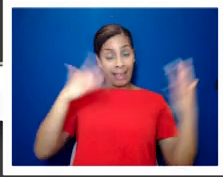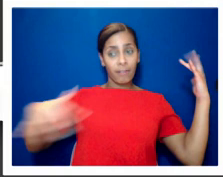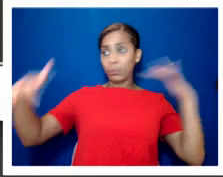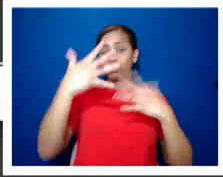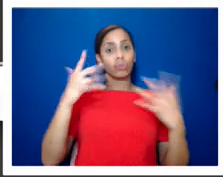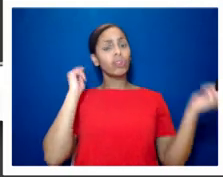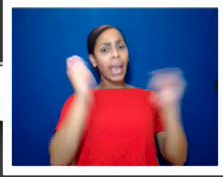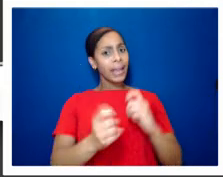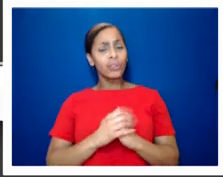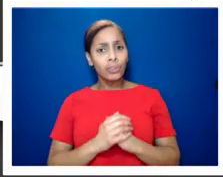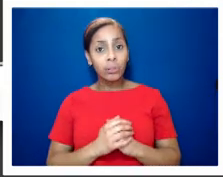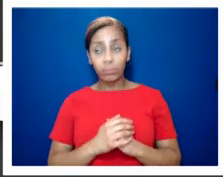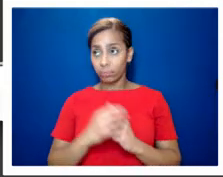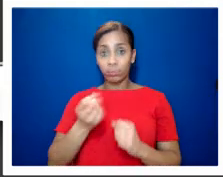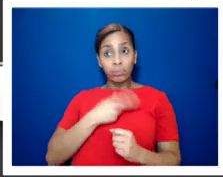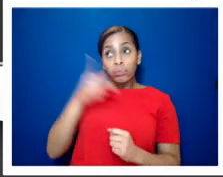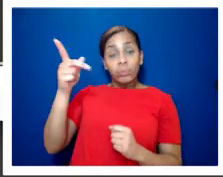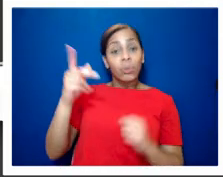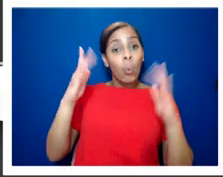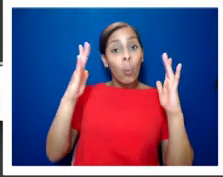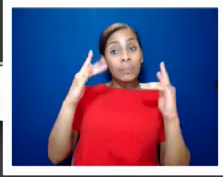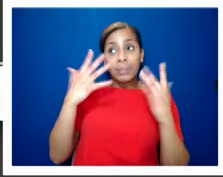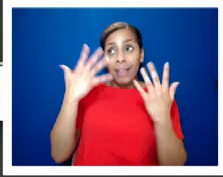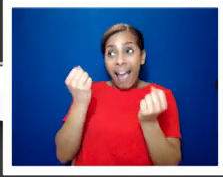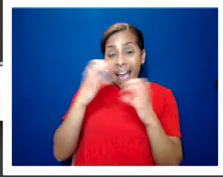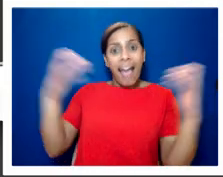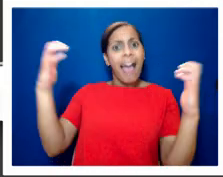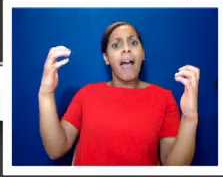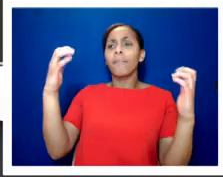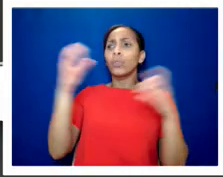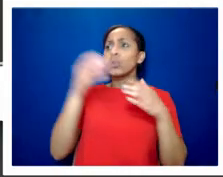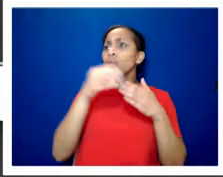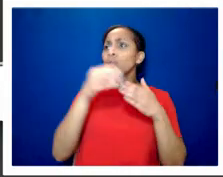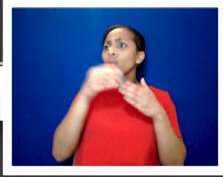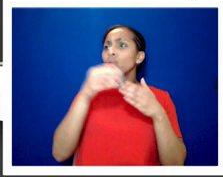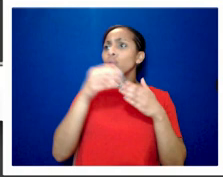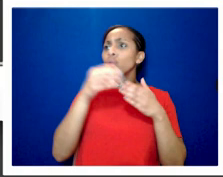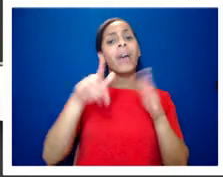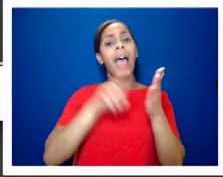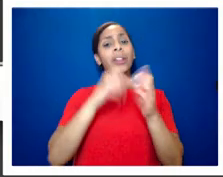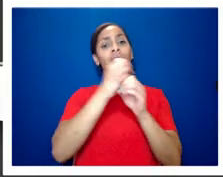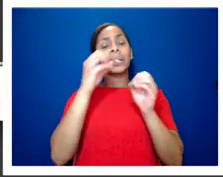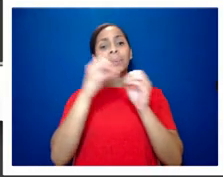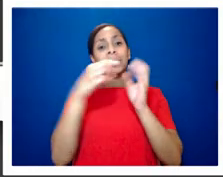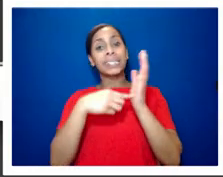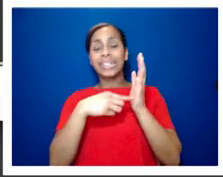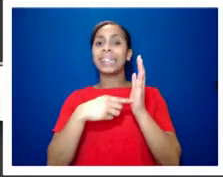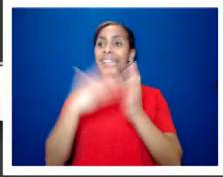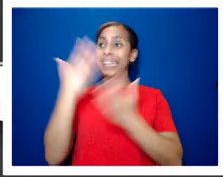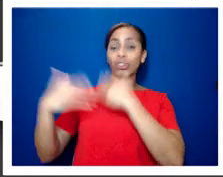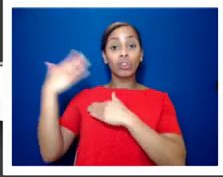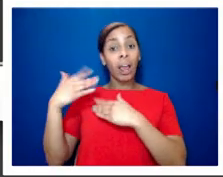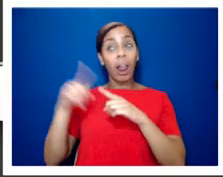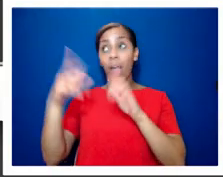tour of parliament i went on it in 2019 and they they show you the balconies where the women sailed over and to protest against section 28